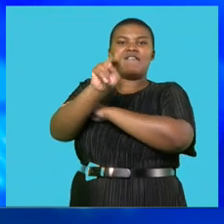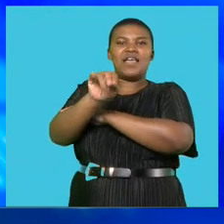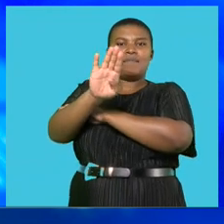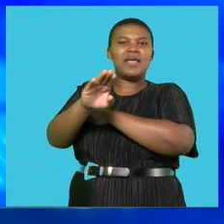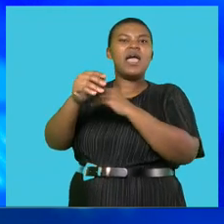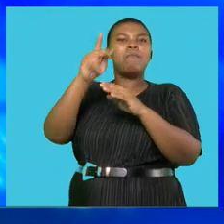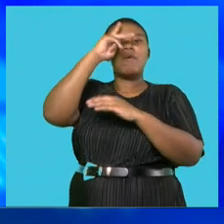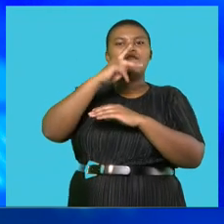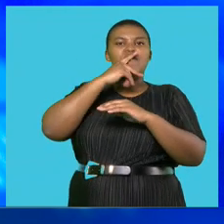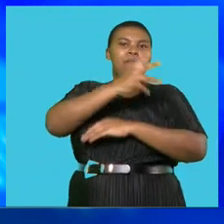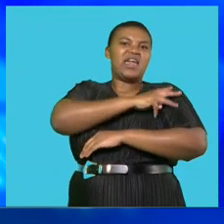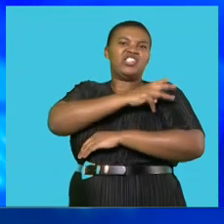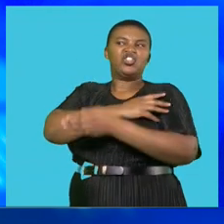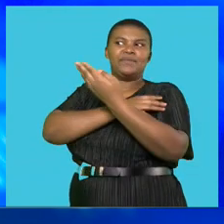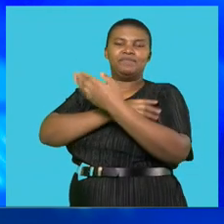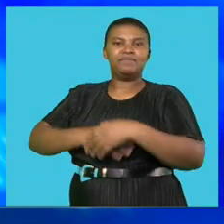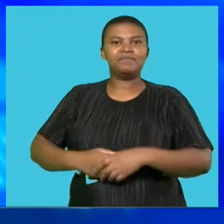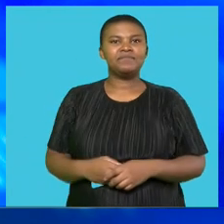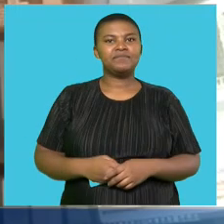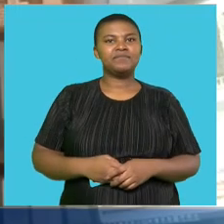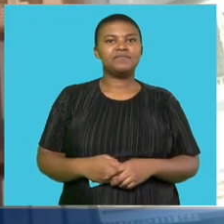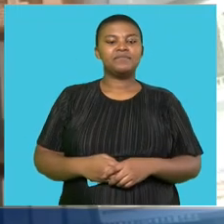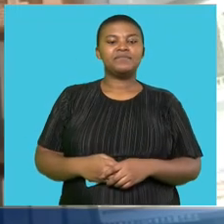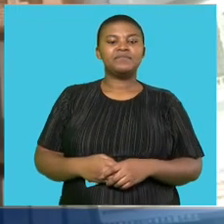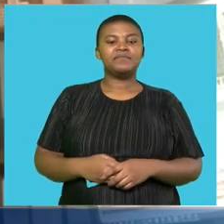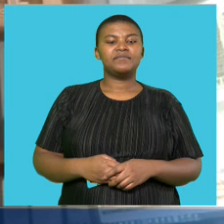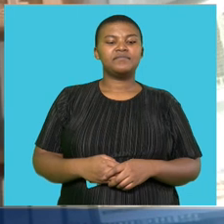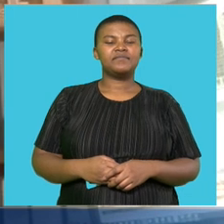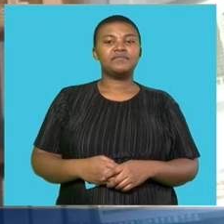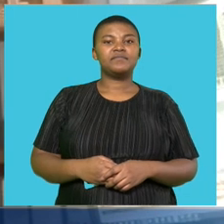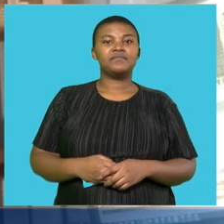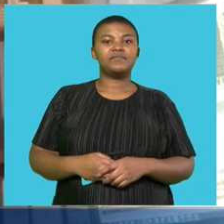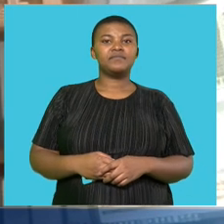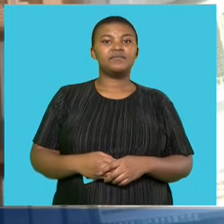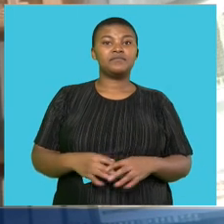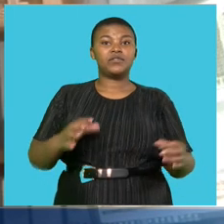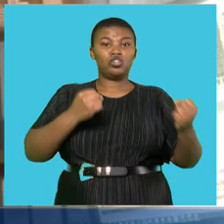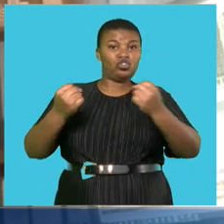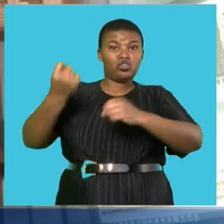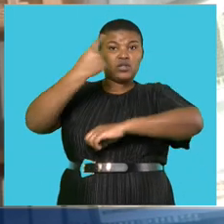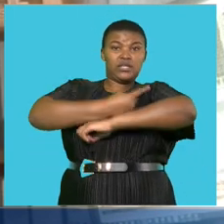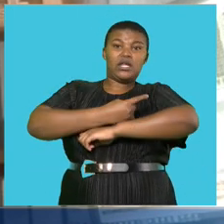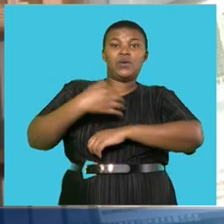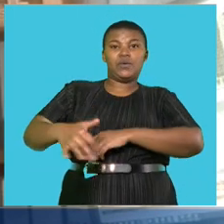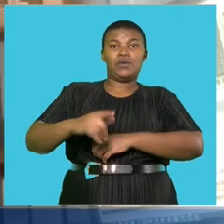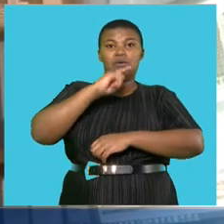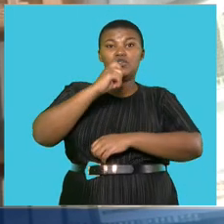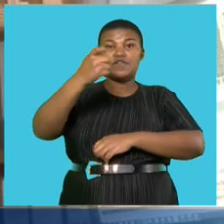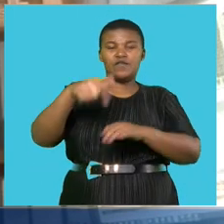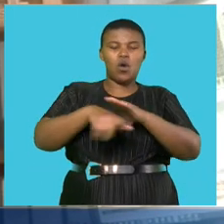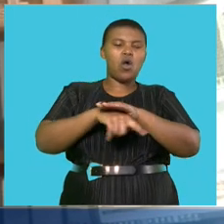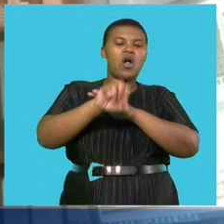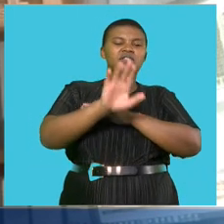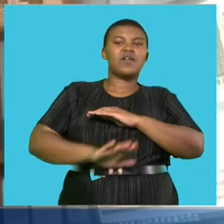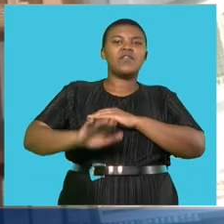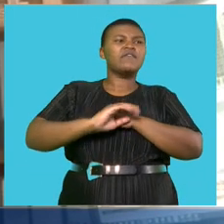Manager Gabelo Tula. A very strong day on the local side. We saw markets